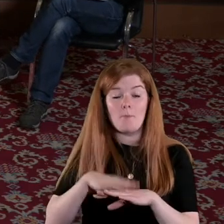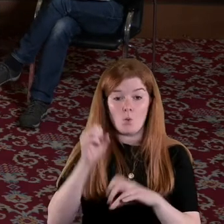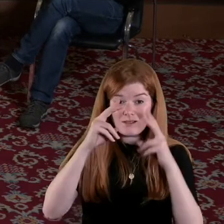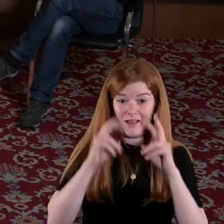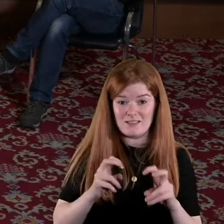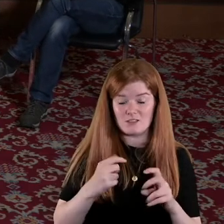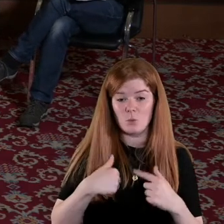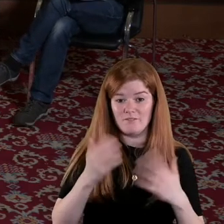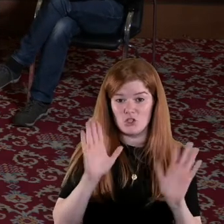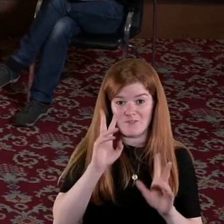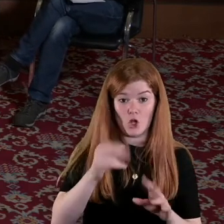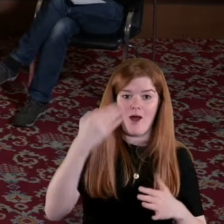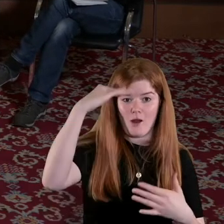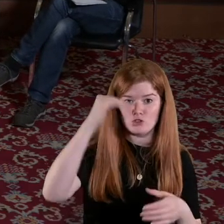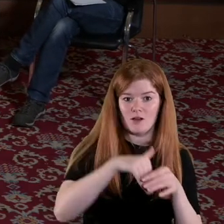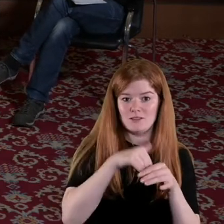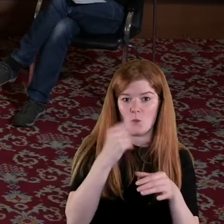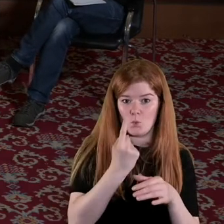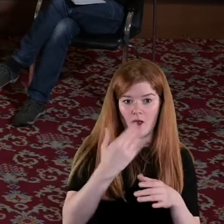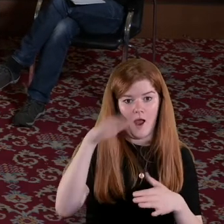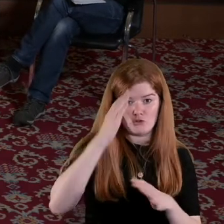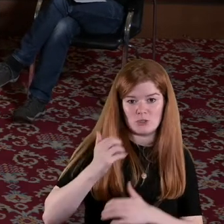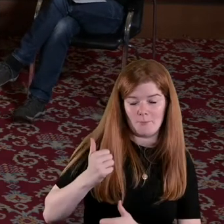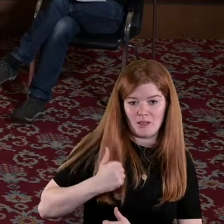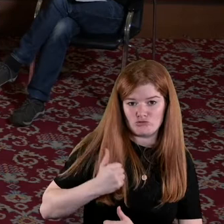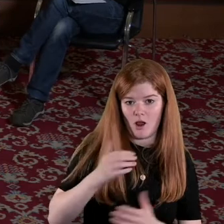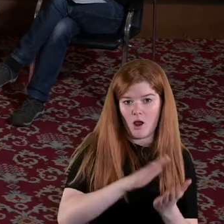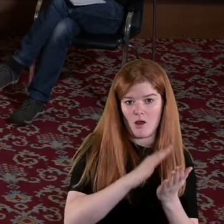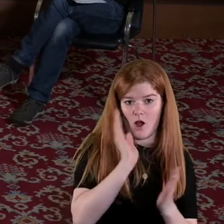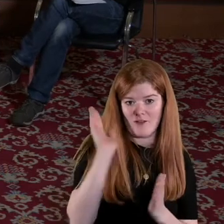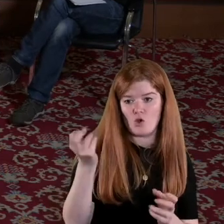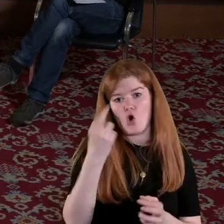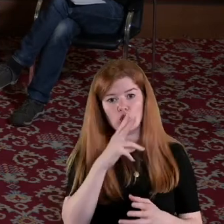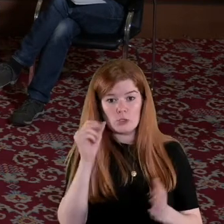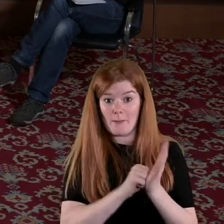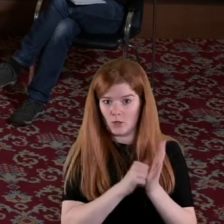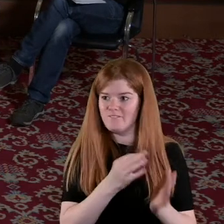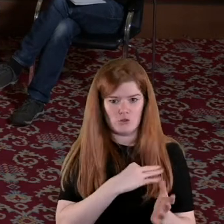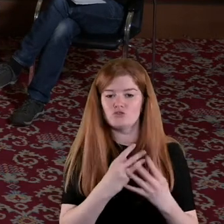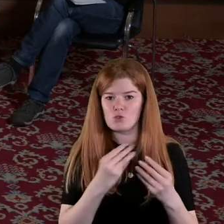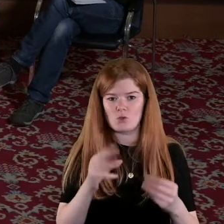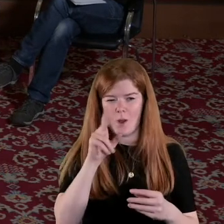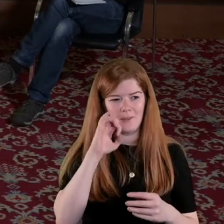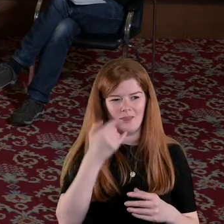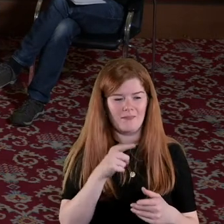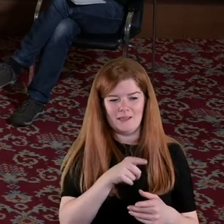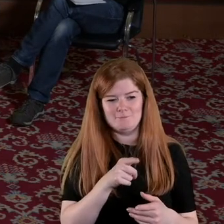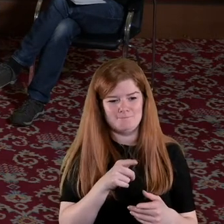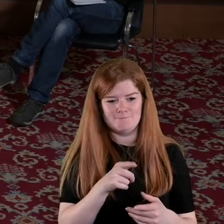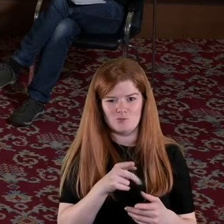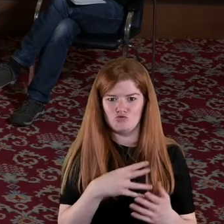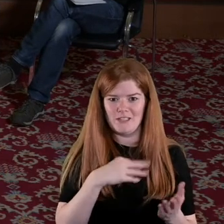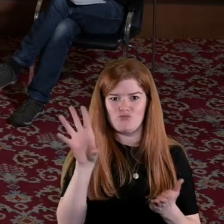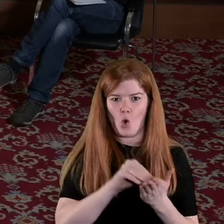looked at Irish military archives or newspapers are a really good source because they seem to you know